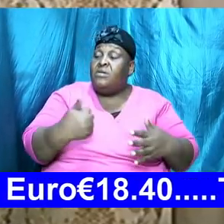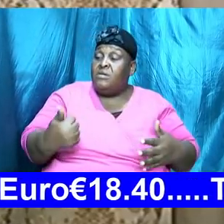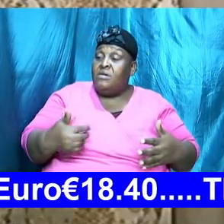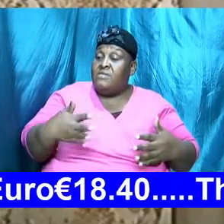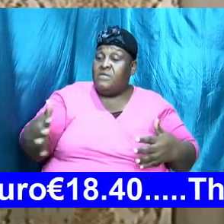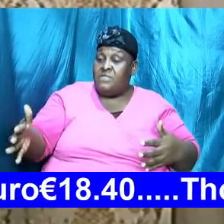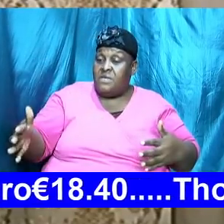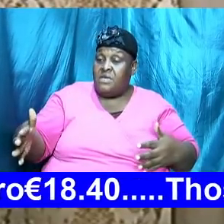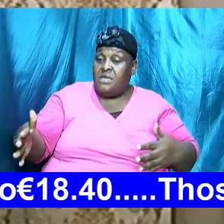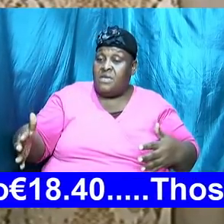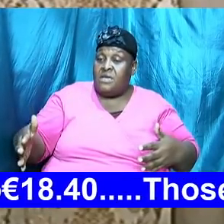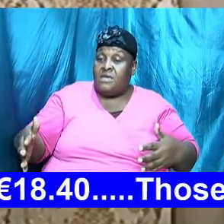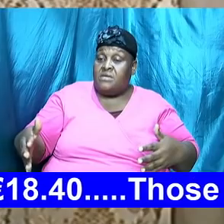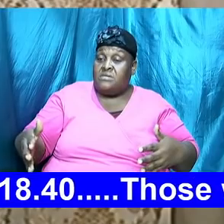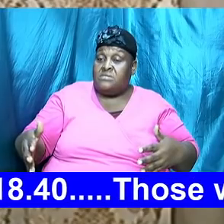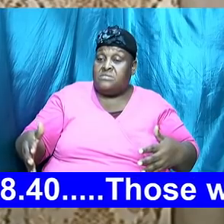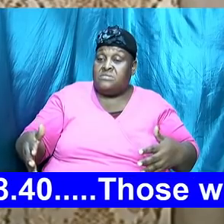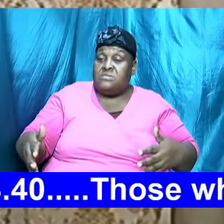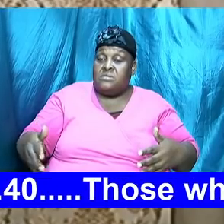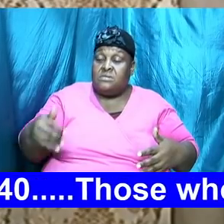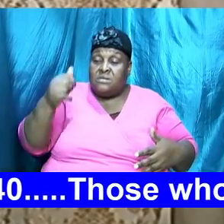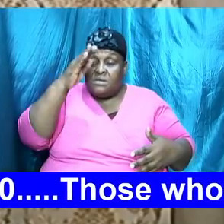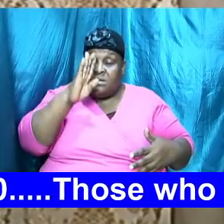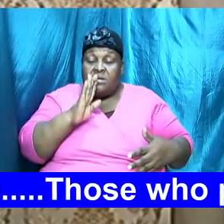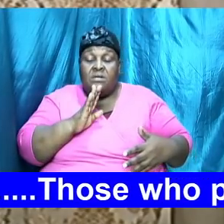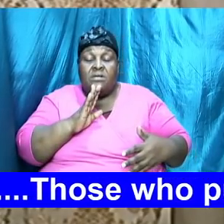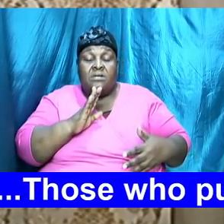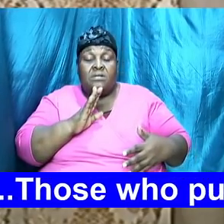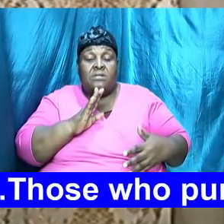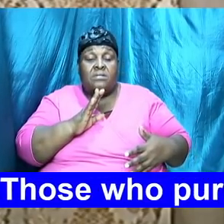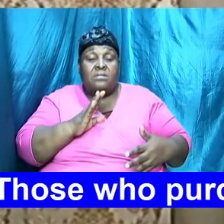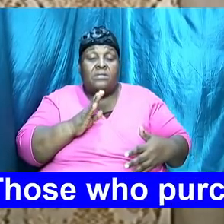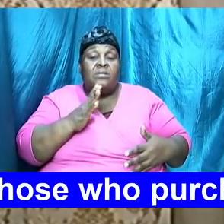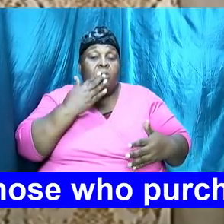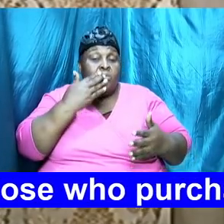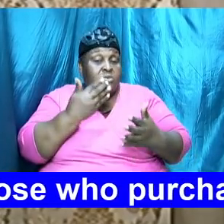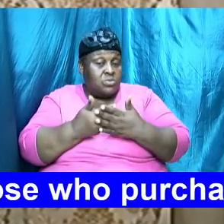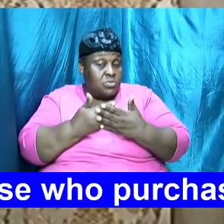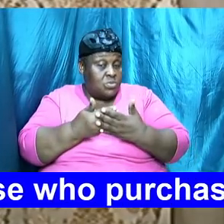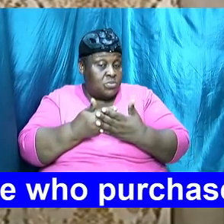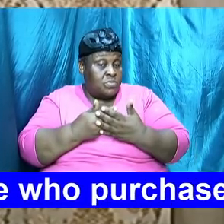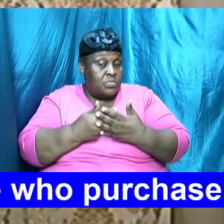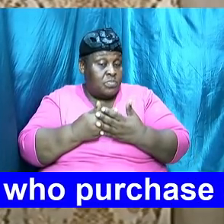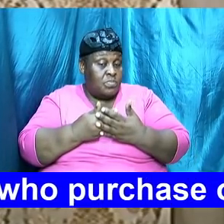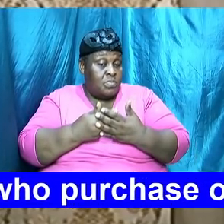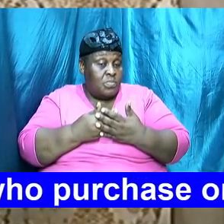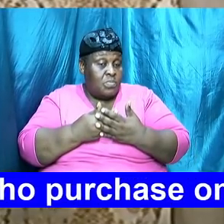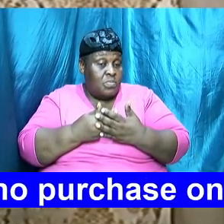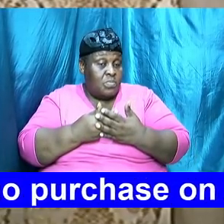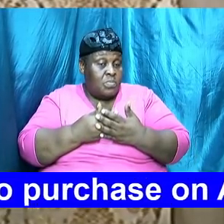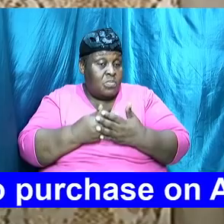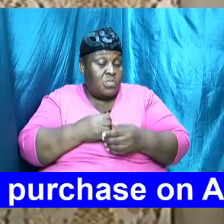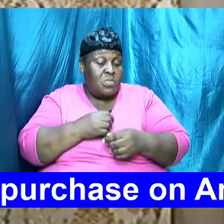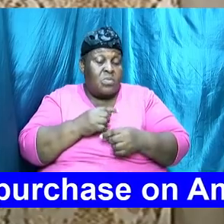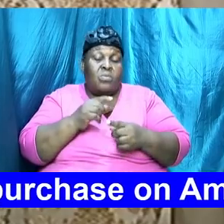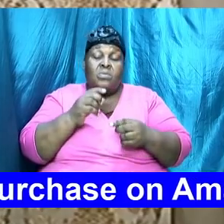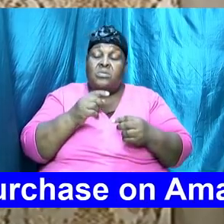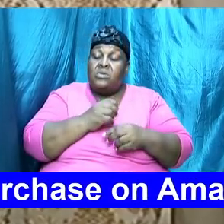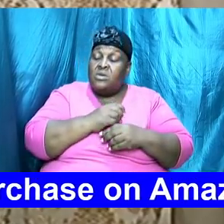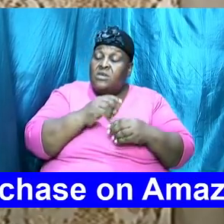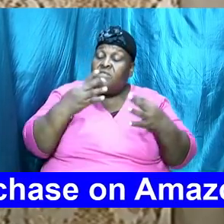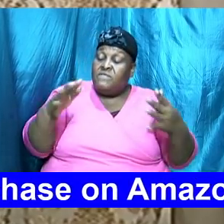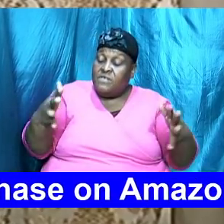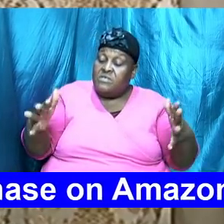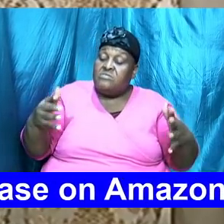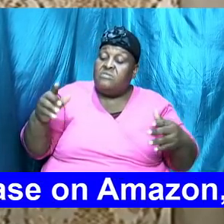read through the scriptures and coming down in Genesis it was good when he did this on the first day and he